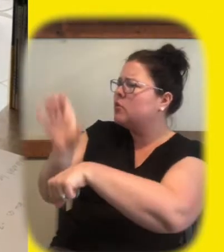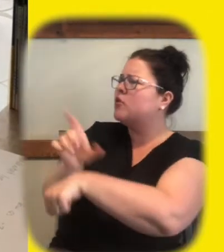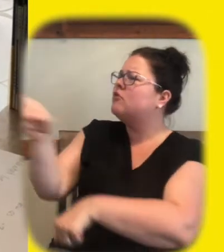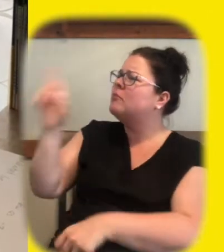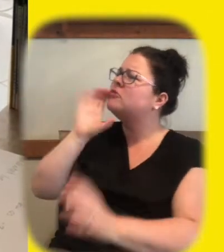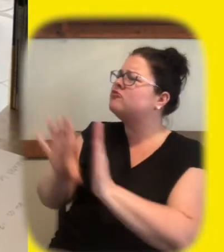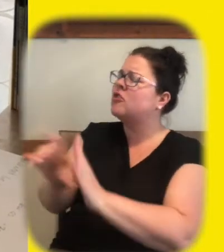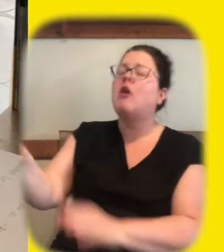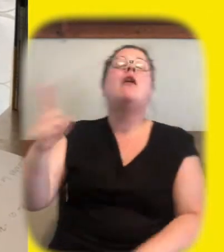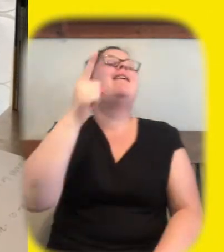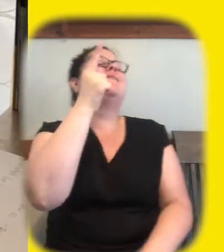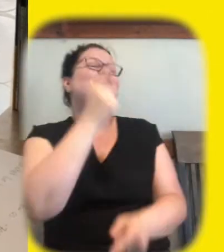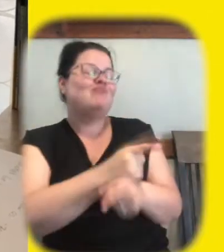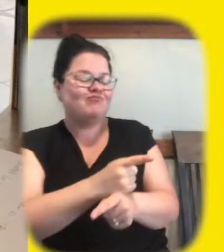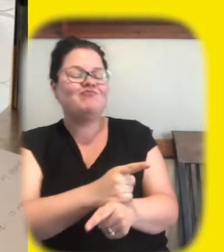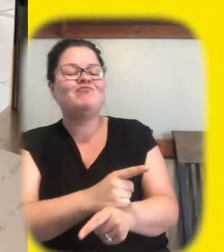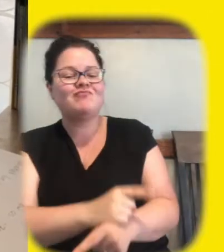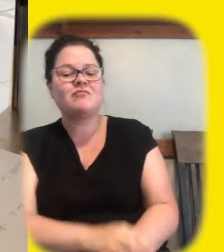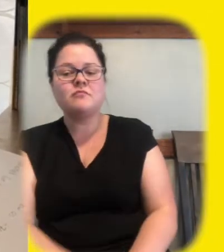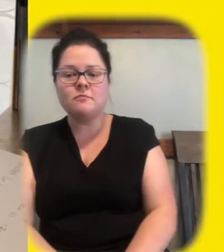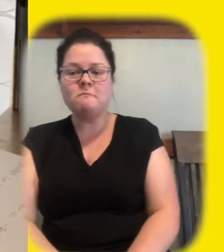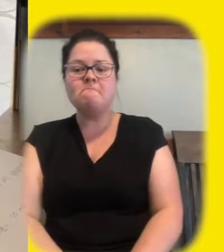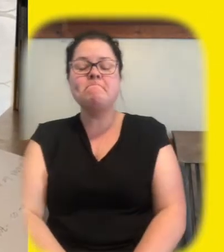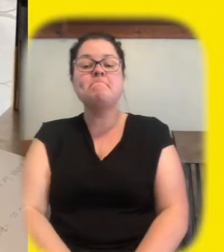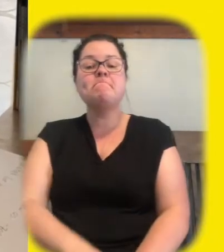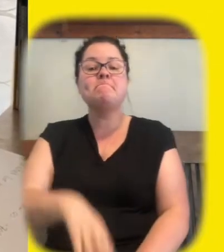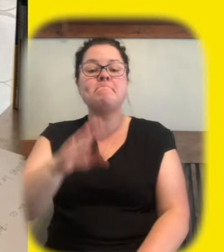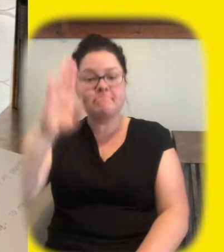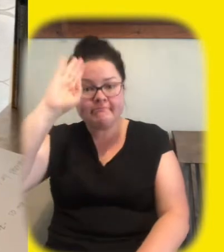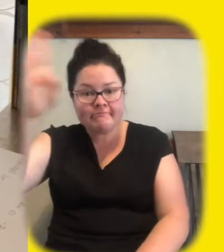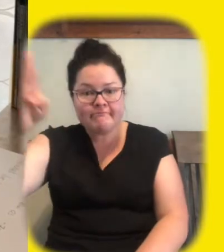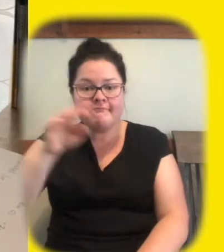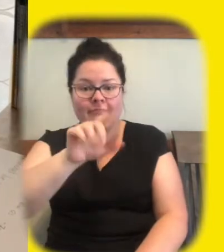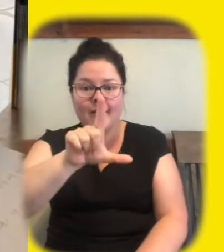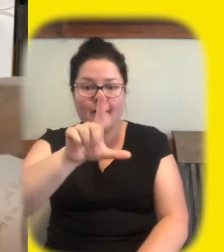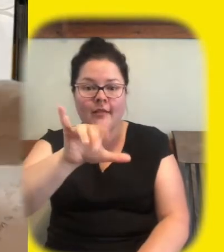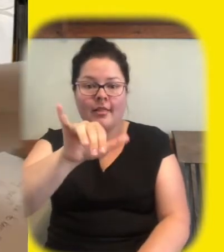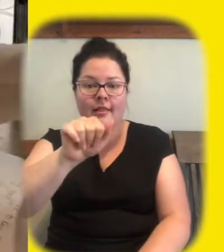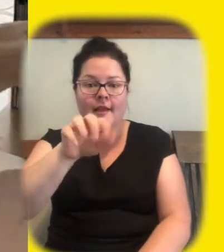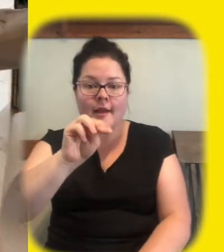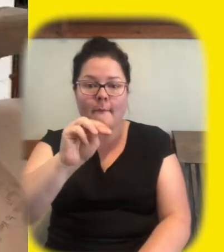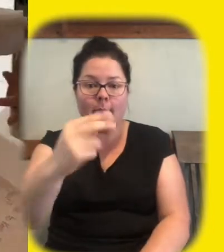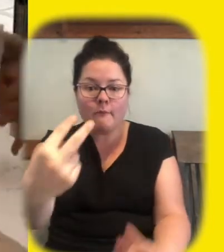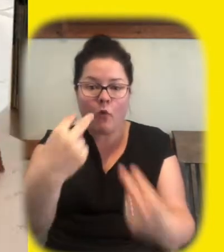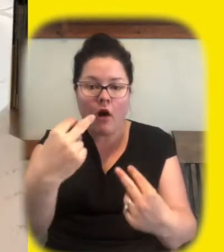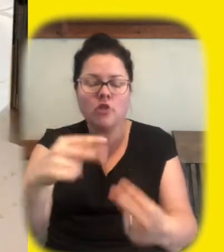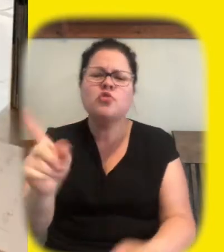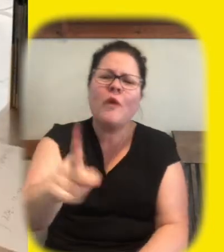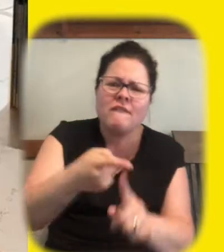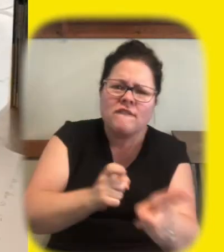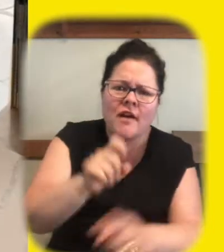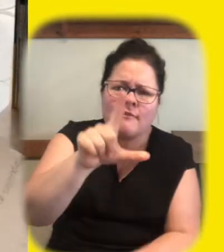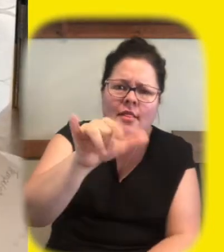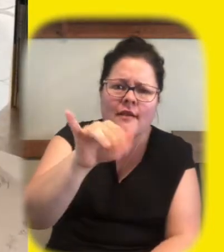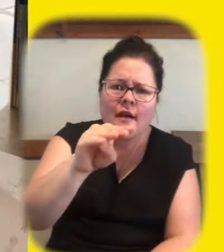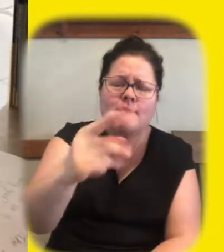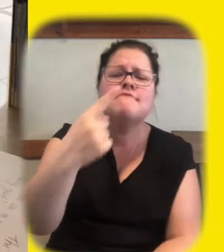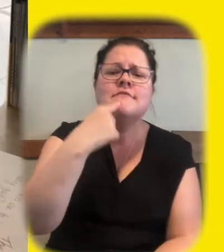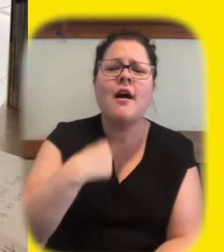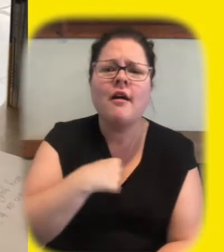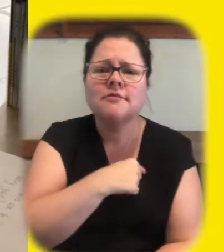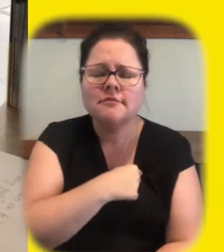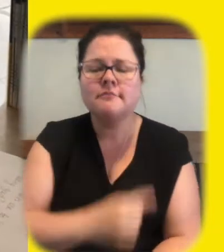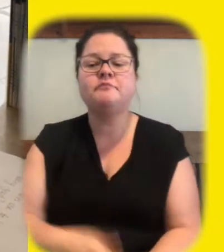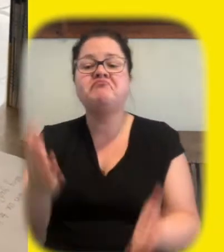oh that is true um so we have a hello to liam who's watching liam let us know where you're from